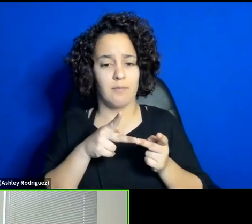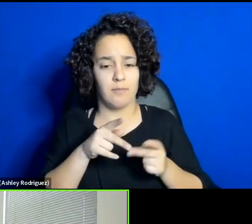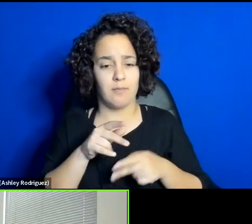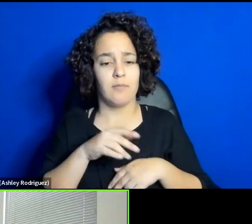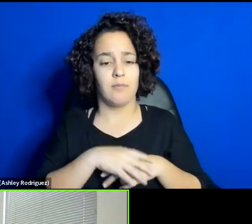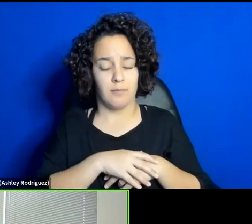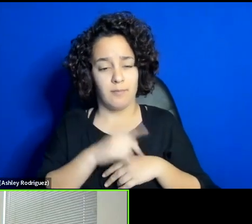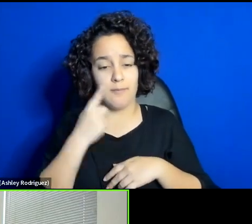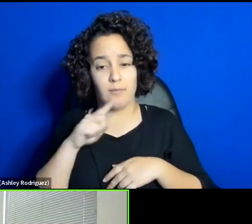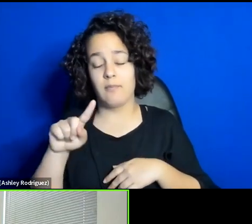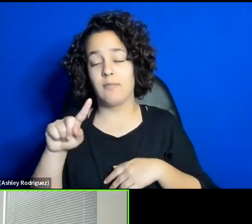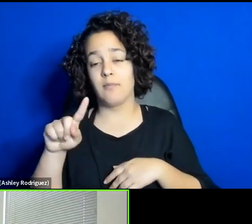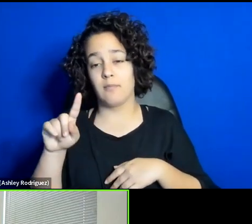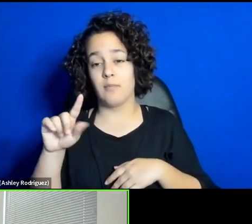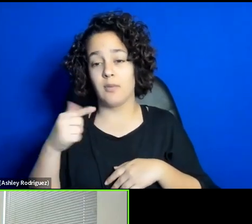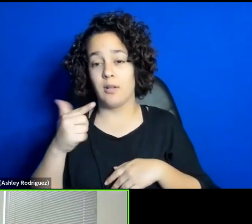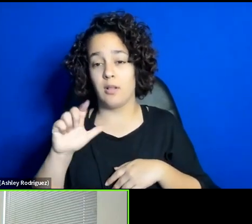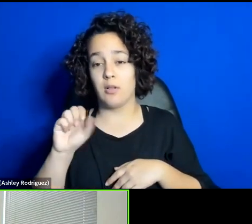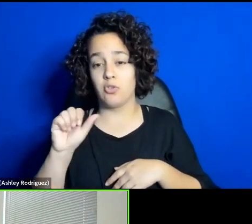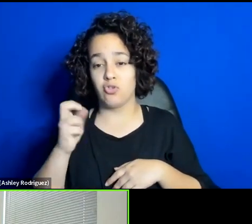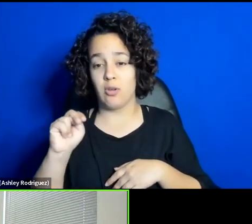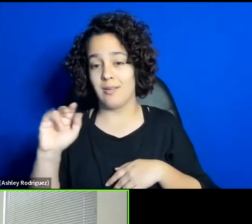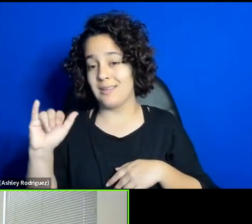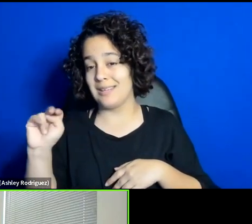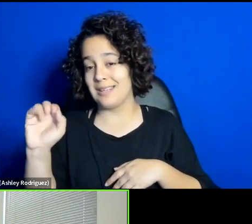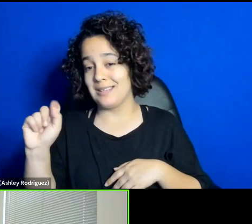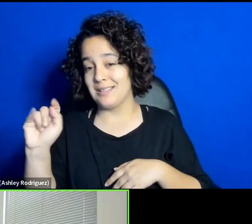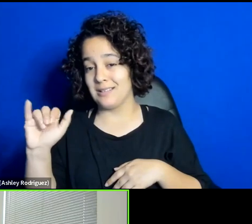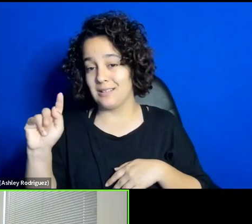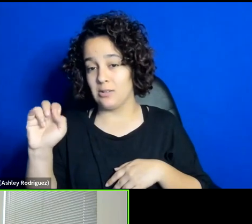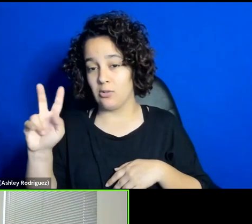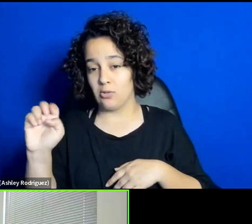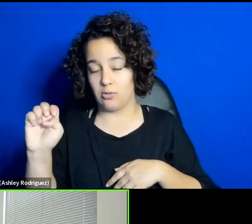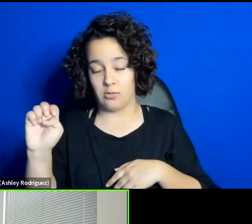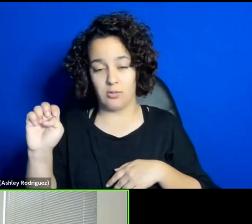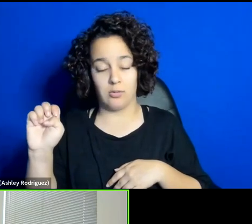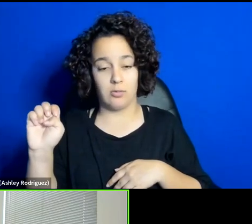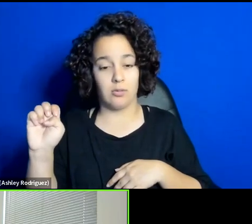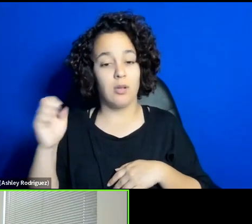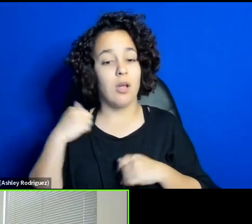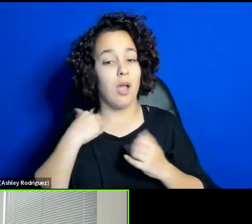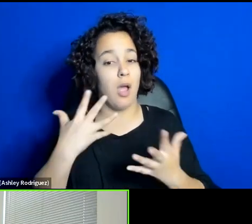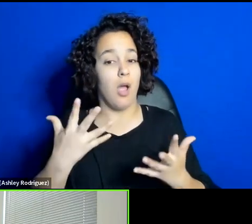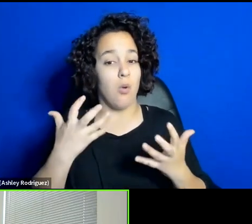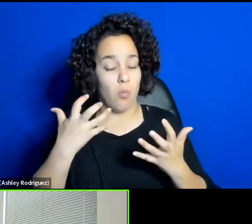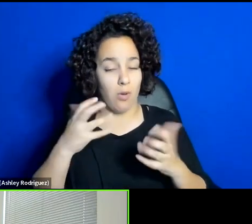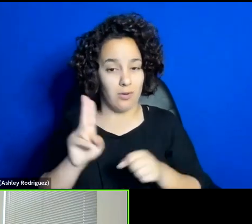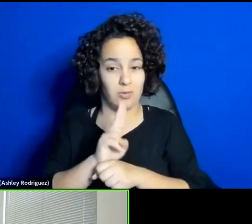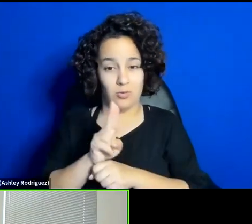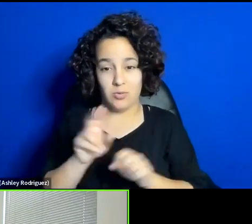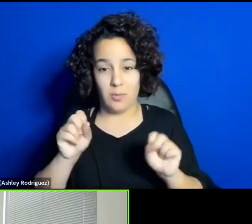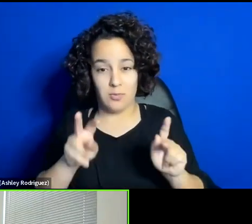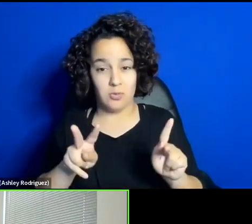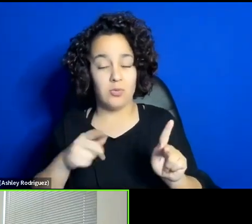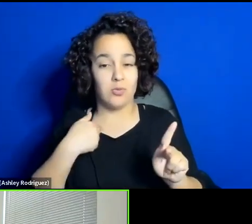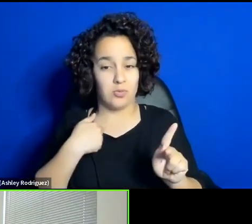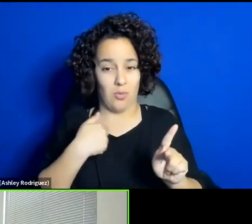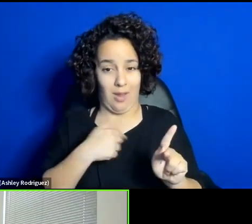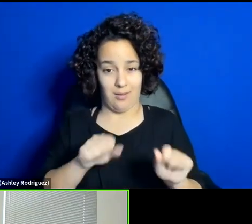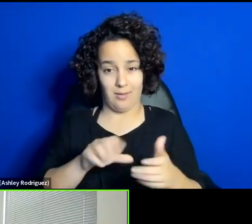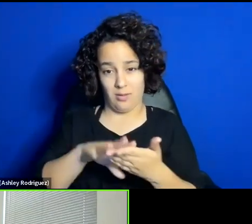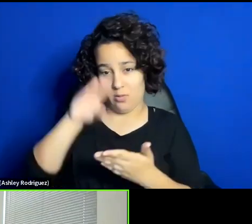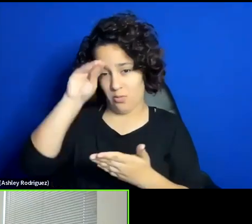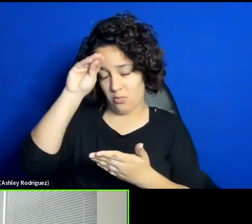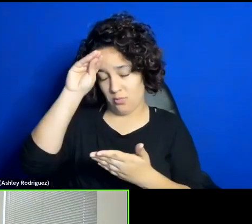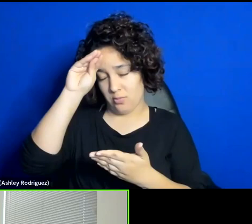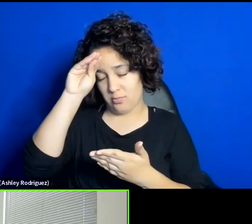Dr. so I want to use the opportunity to learn as much as I possibly can. Dr. So